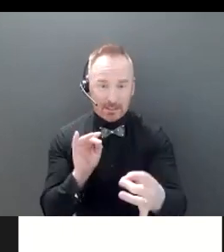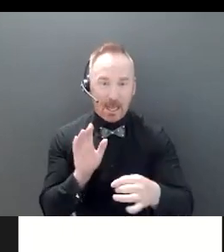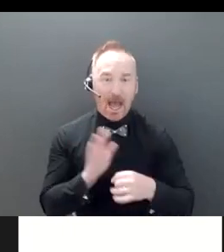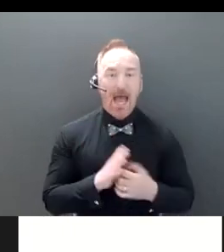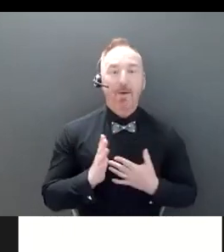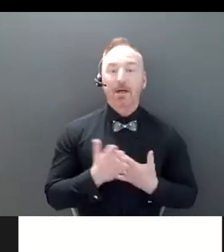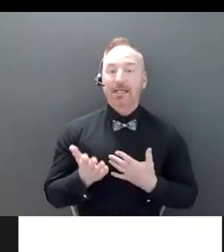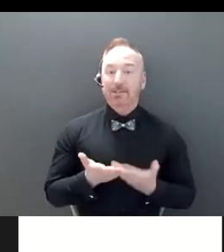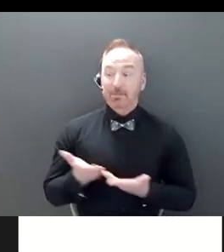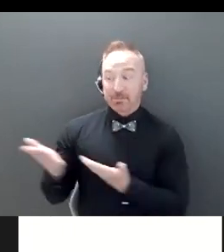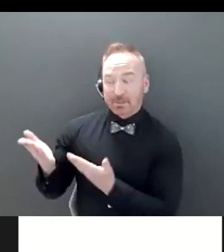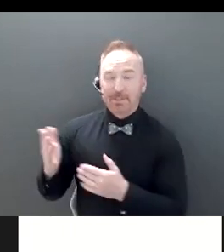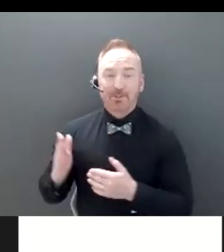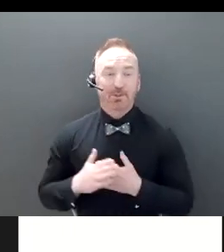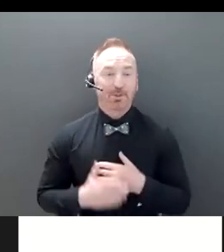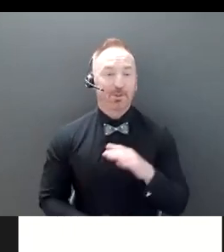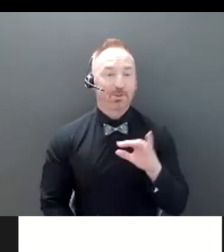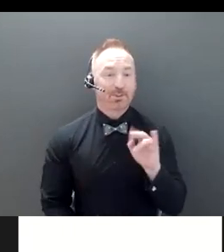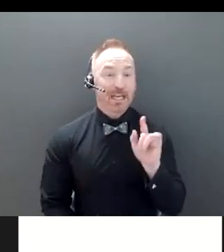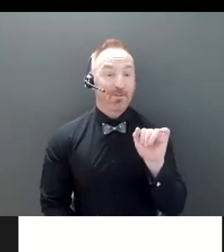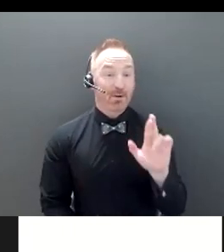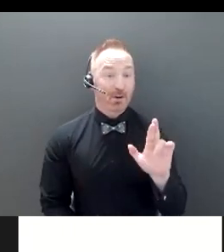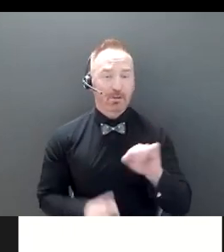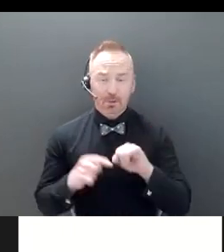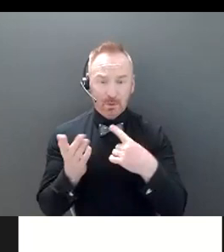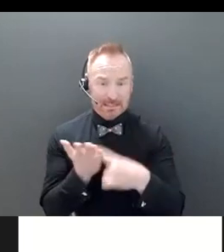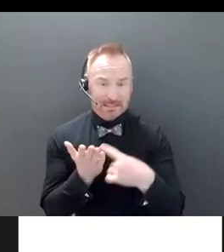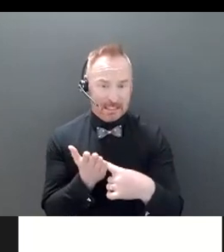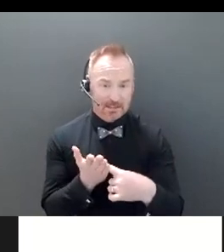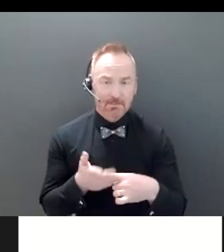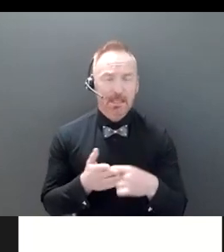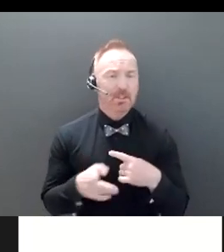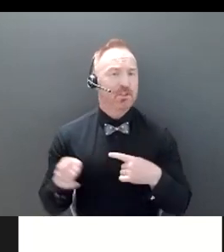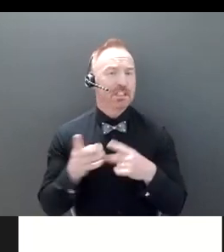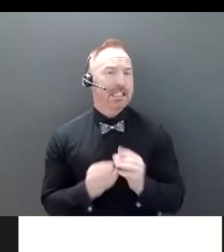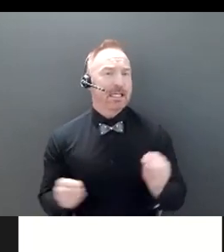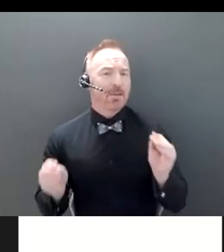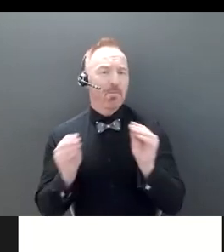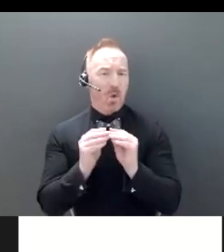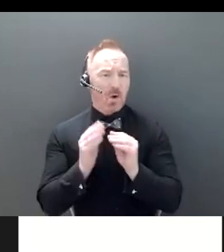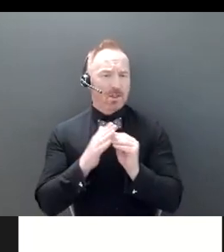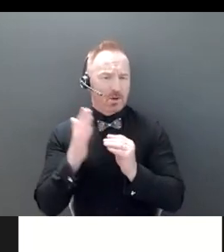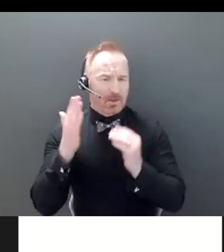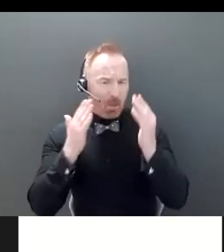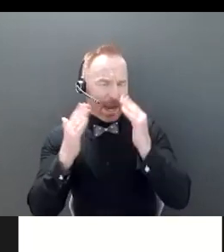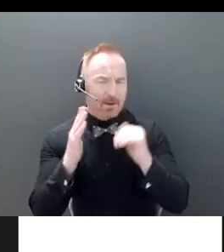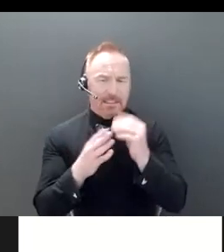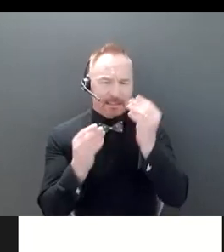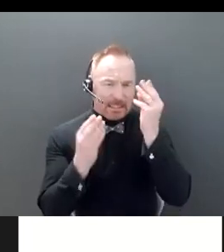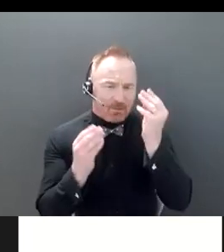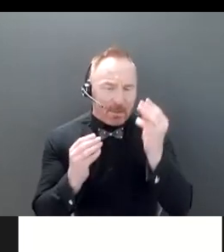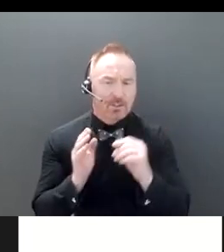maybe, you know, talk a little bit more about this because she may have a little more insight and a little more information on how people might want to approach this.